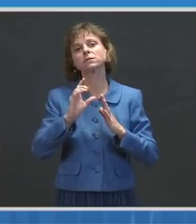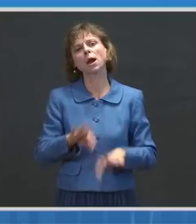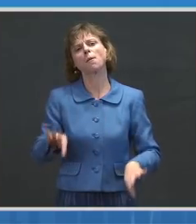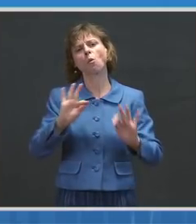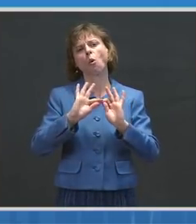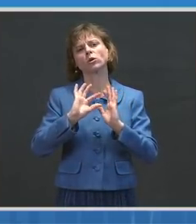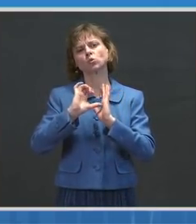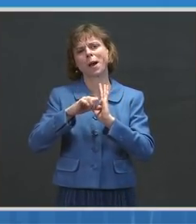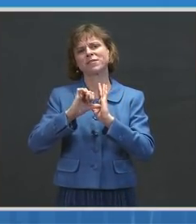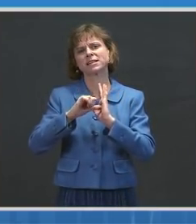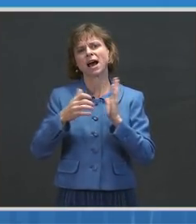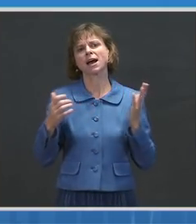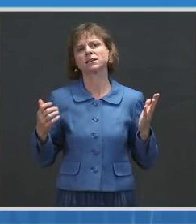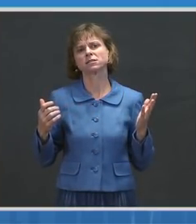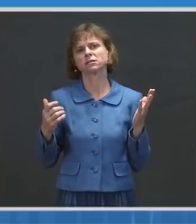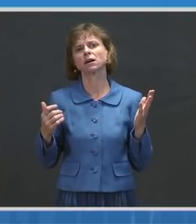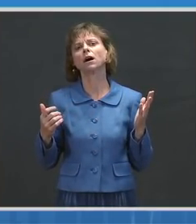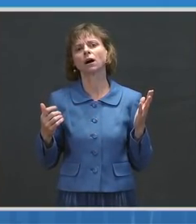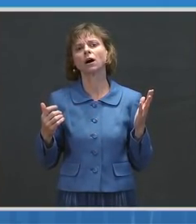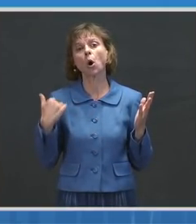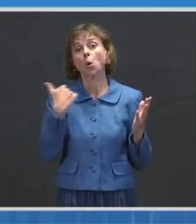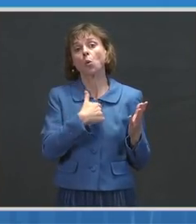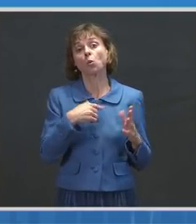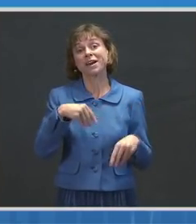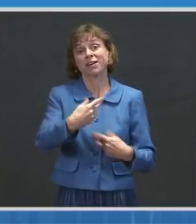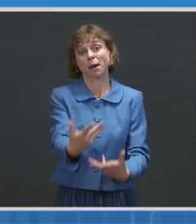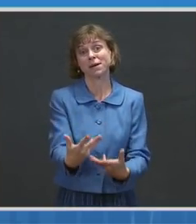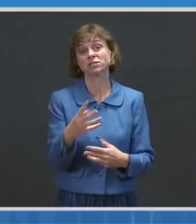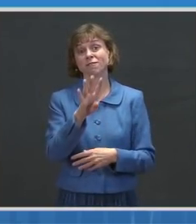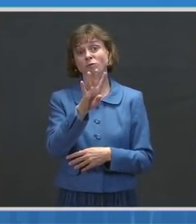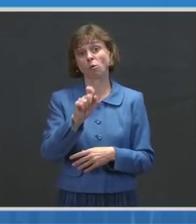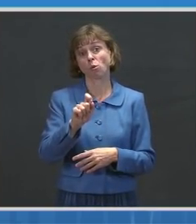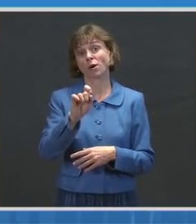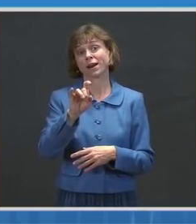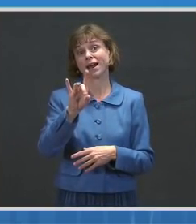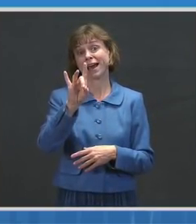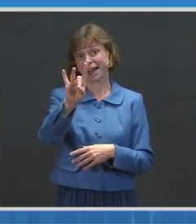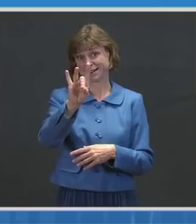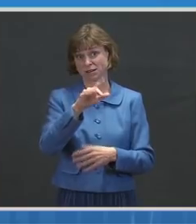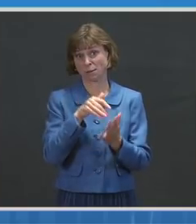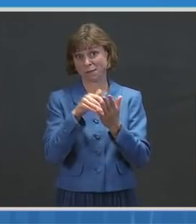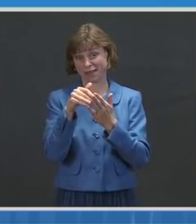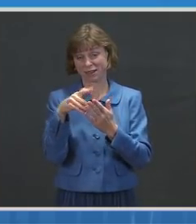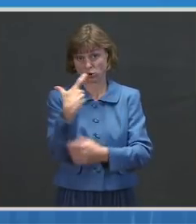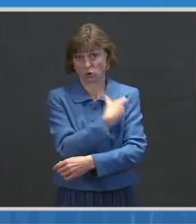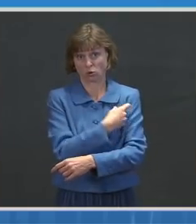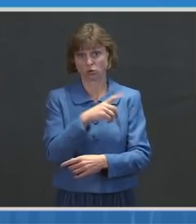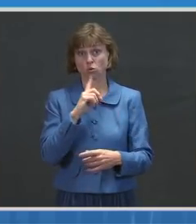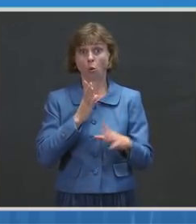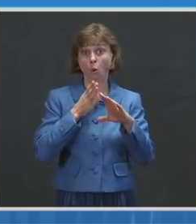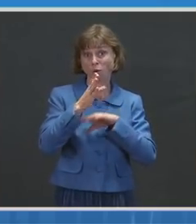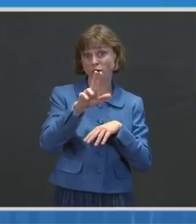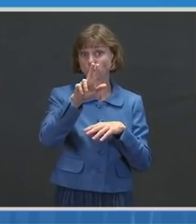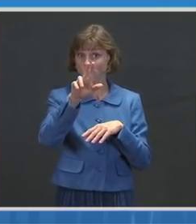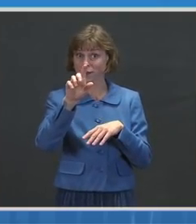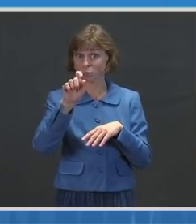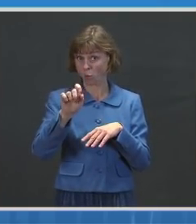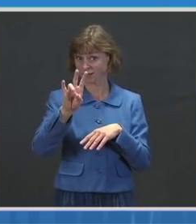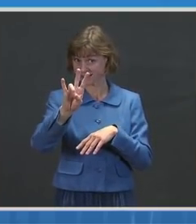earlier, which is that we've administered 4.8 million doses to more than 3.7 million people.